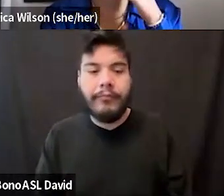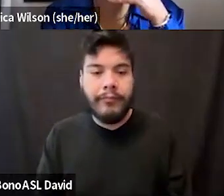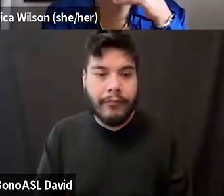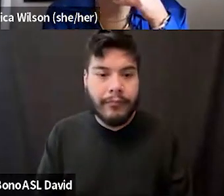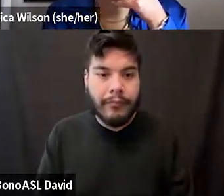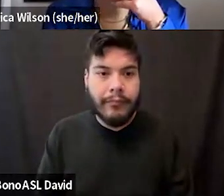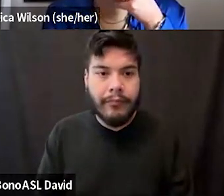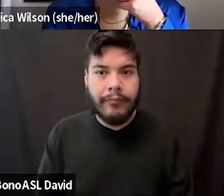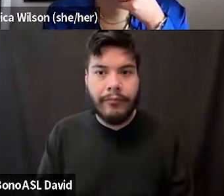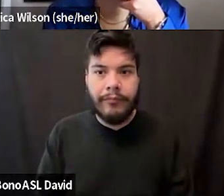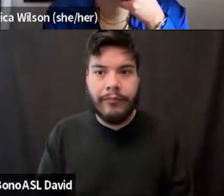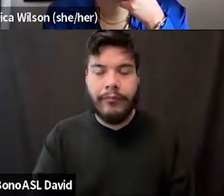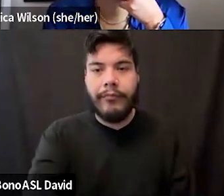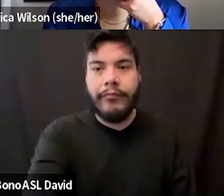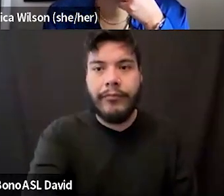Um,